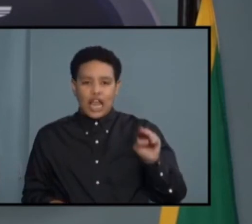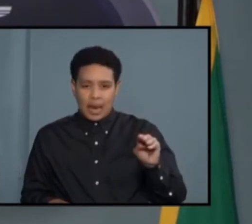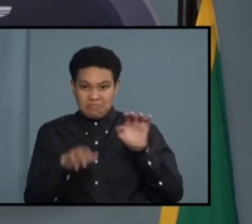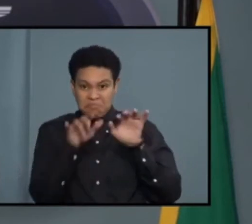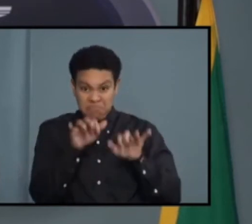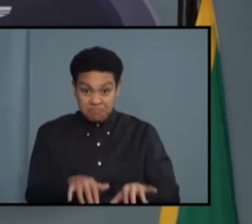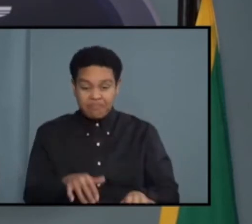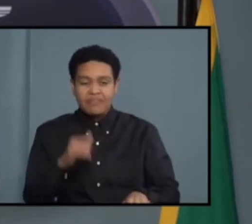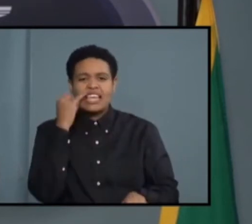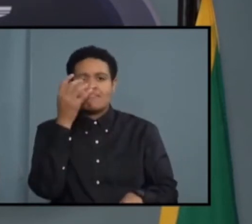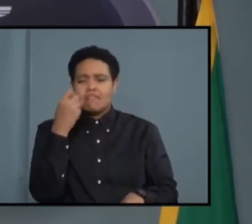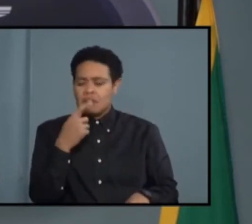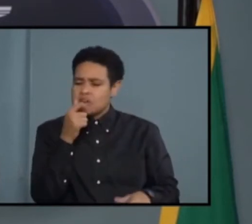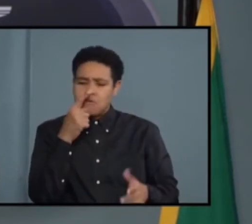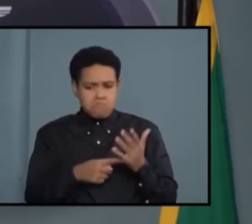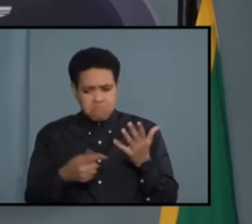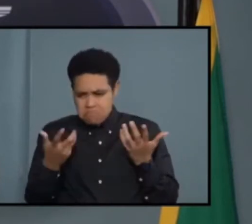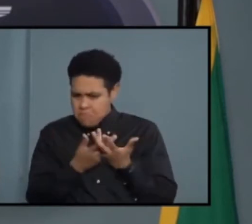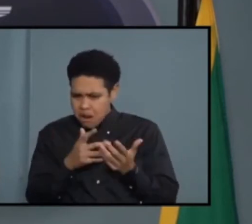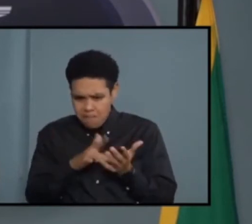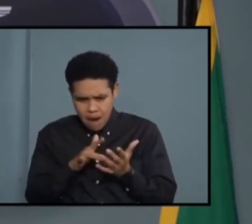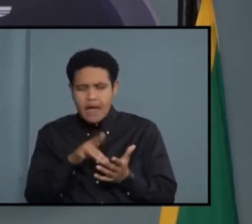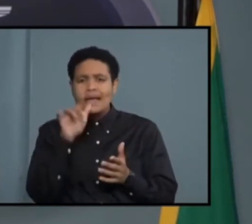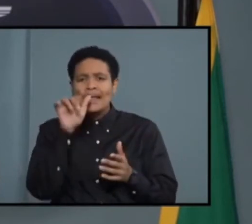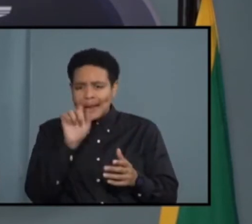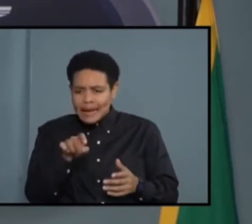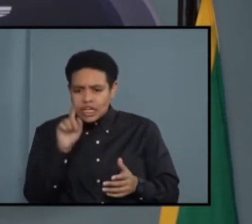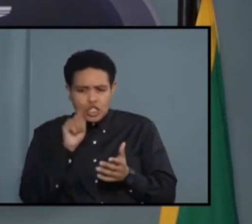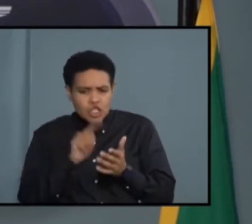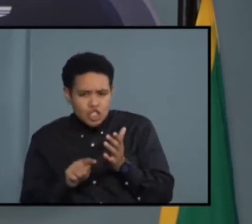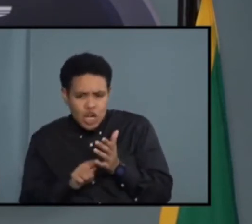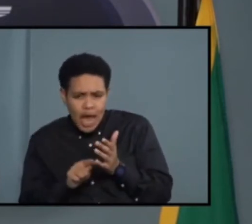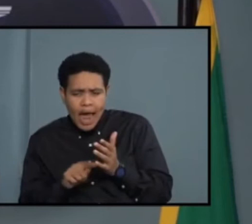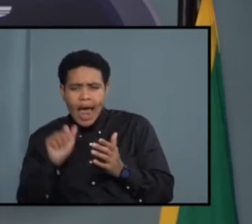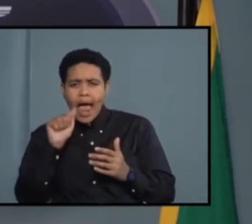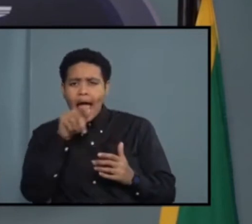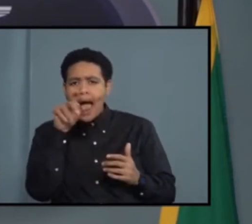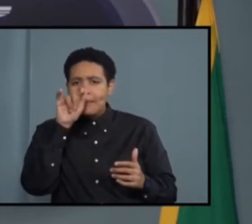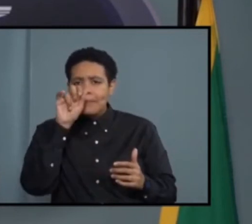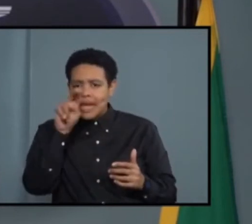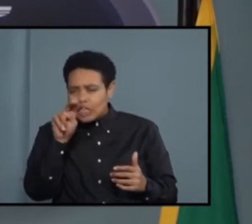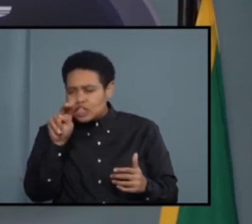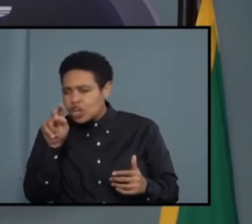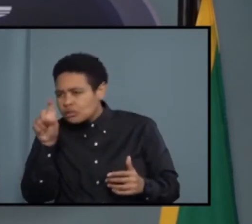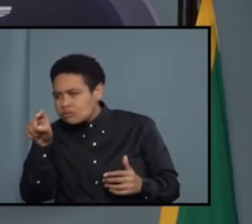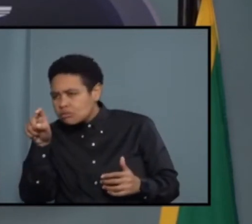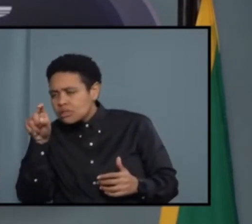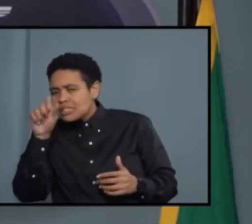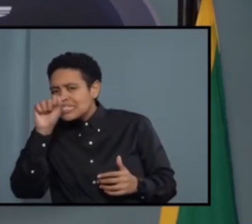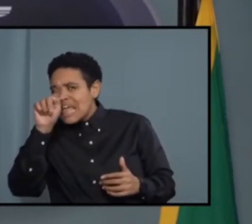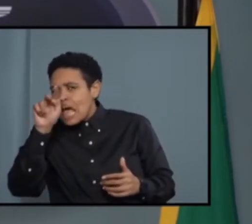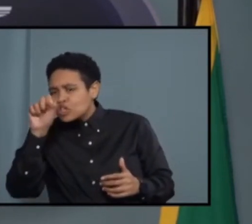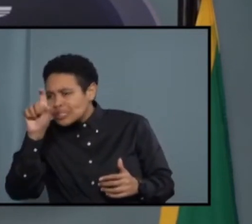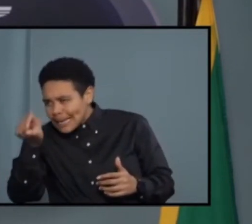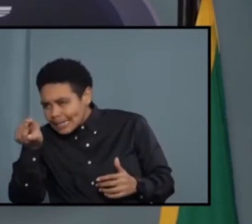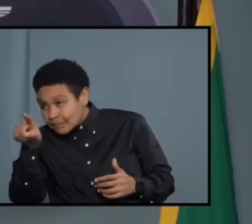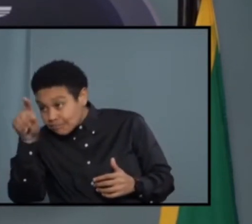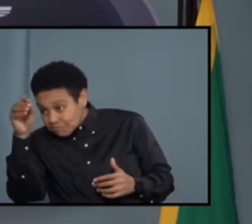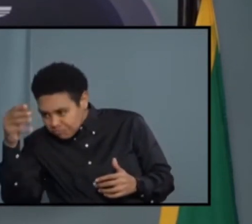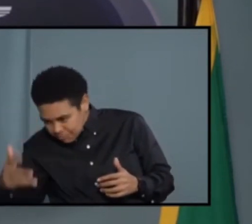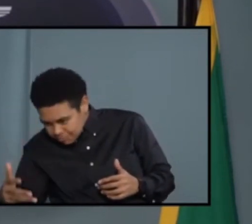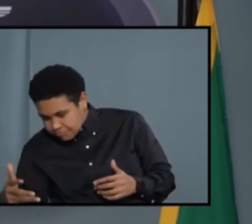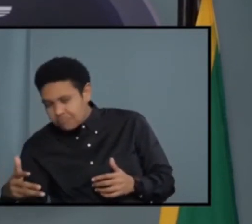the application status, and you'll have the opportunity once you do that to update your financial